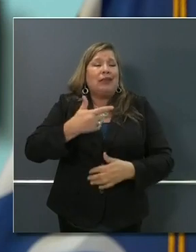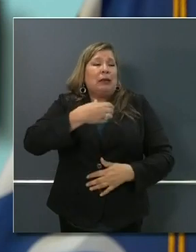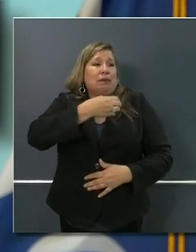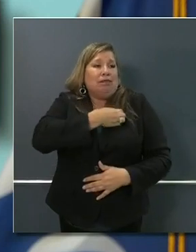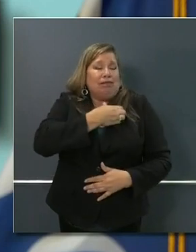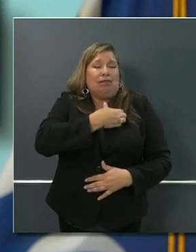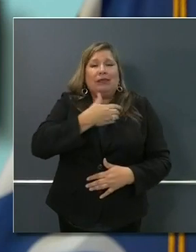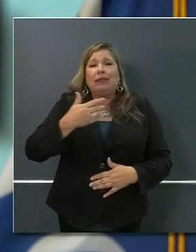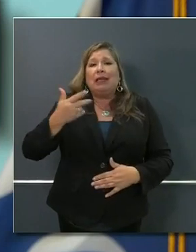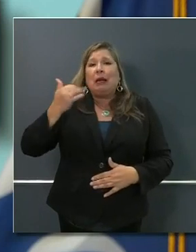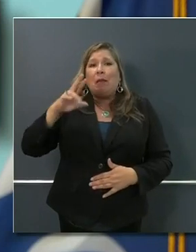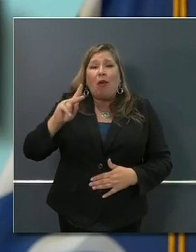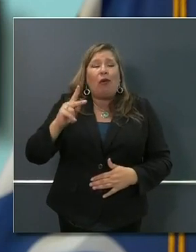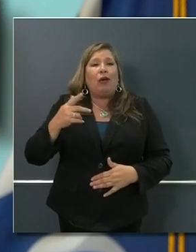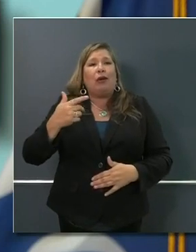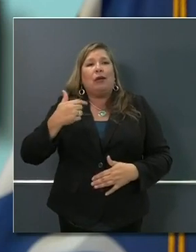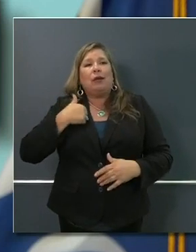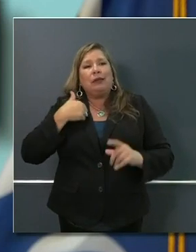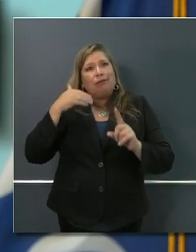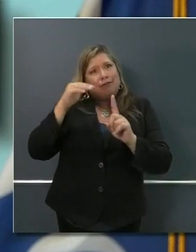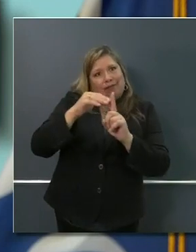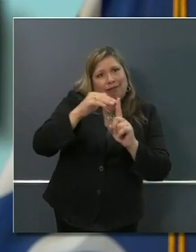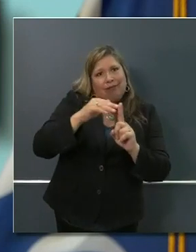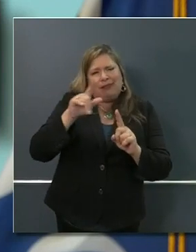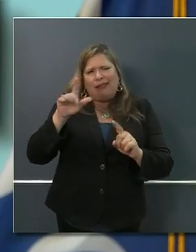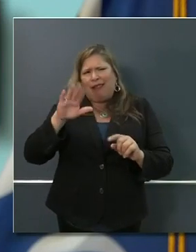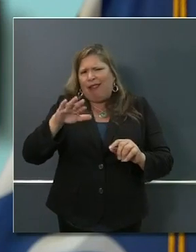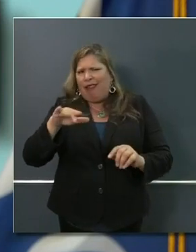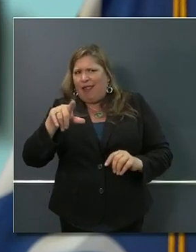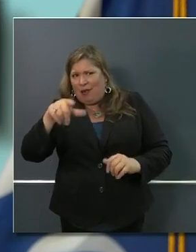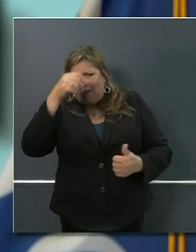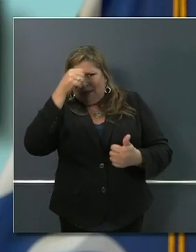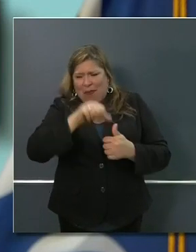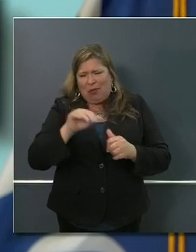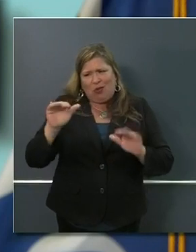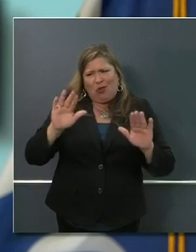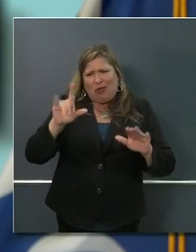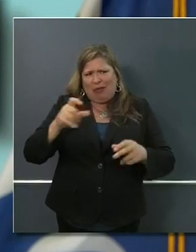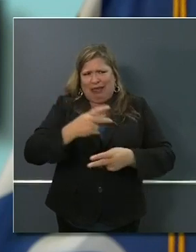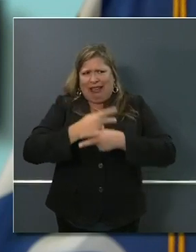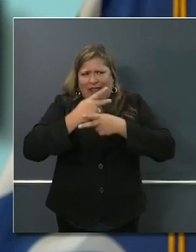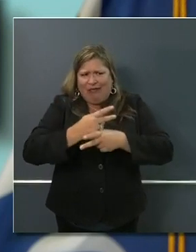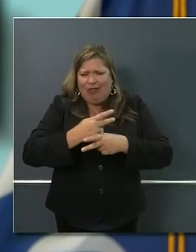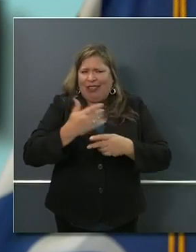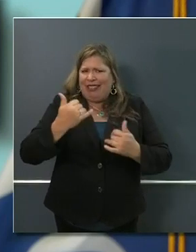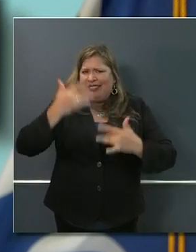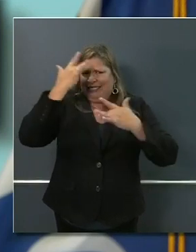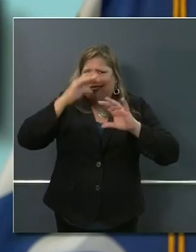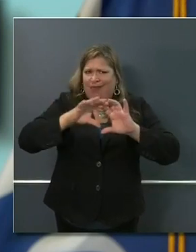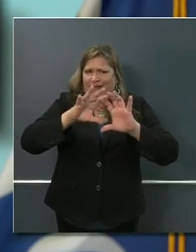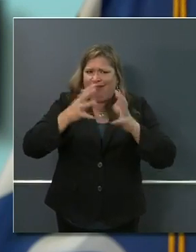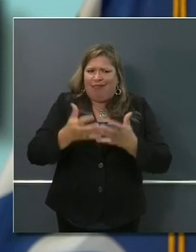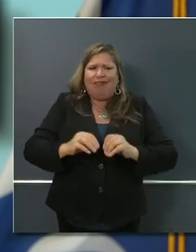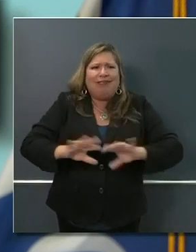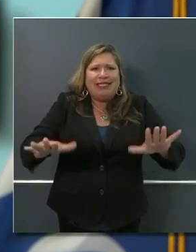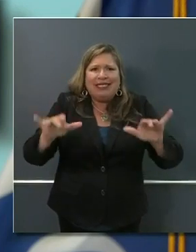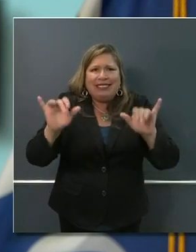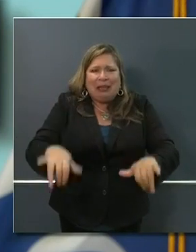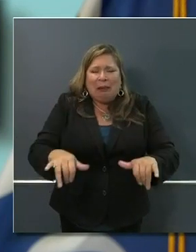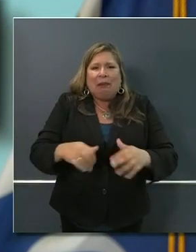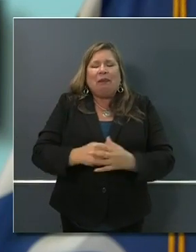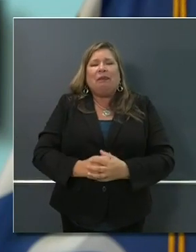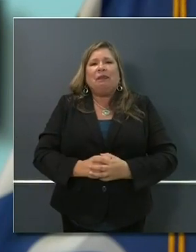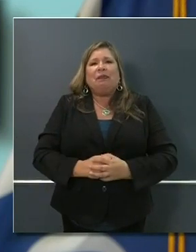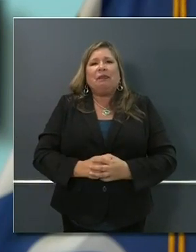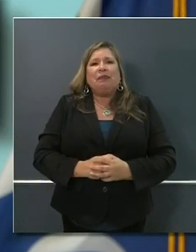just through social persuasion, neighbor to neighbor, understanding that this pandemic, as I said this morning and other times, you know,